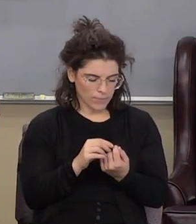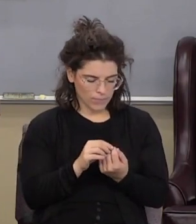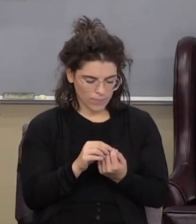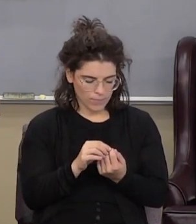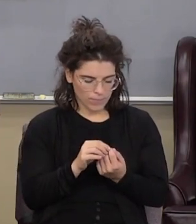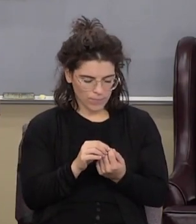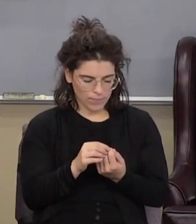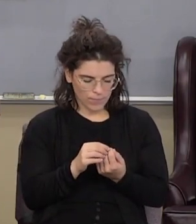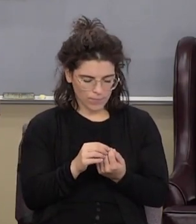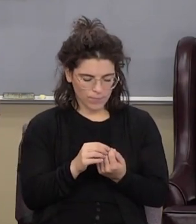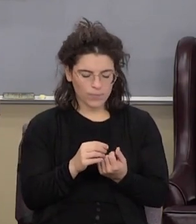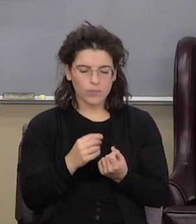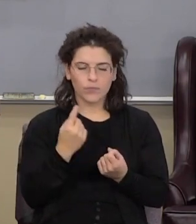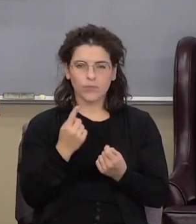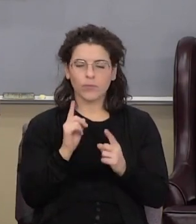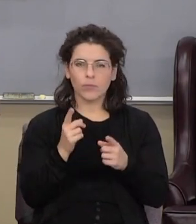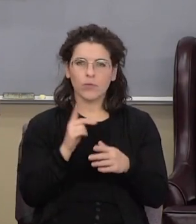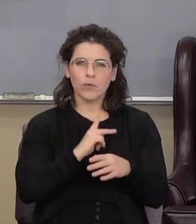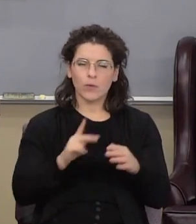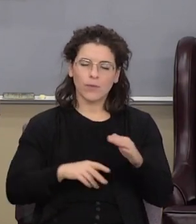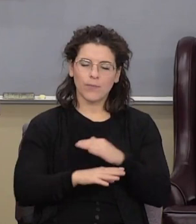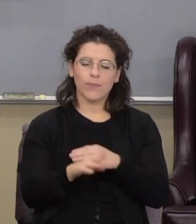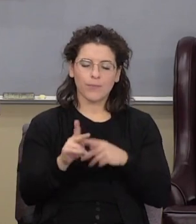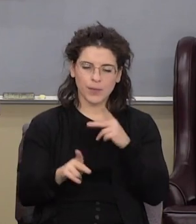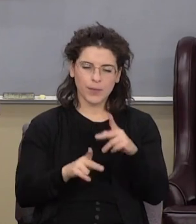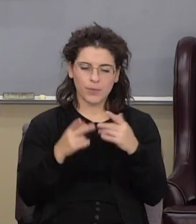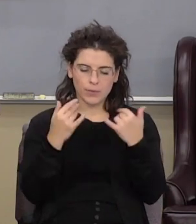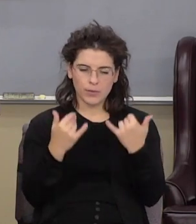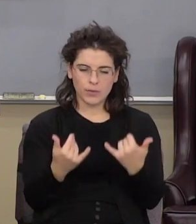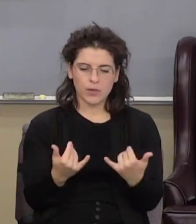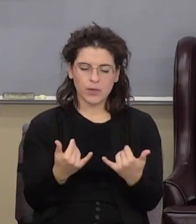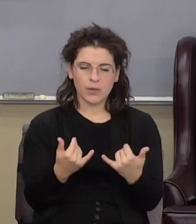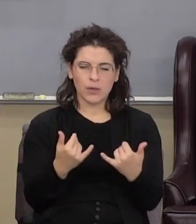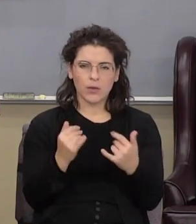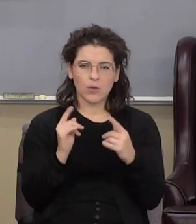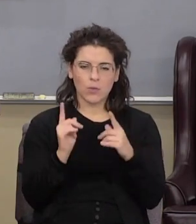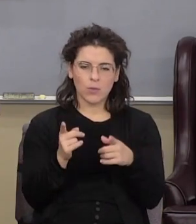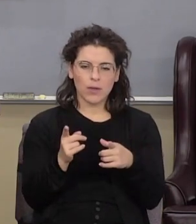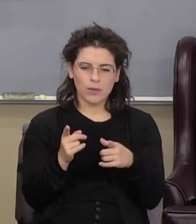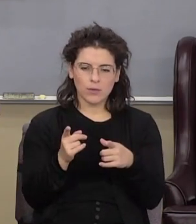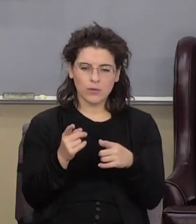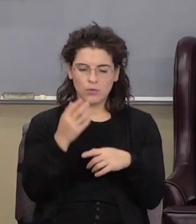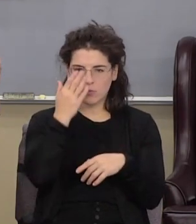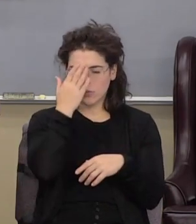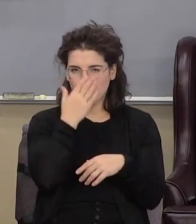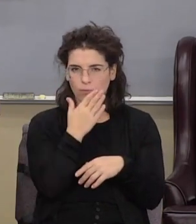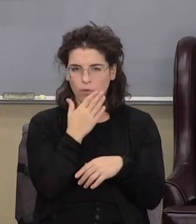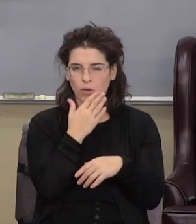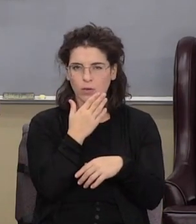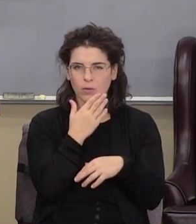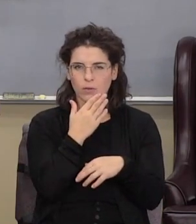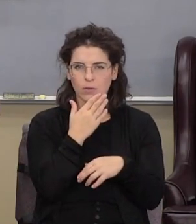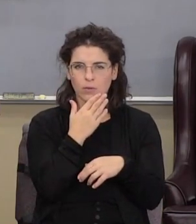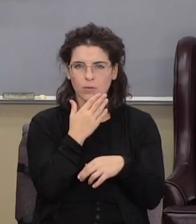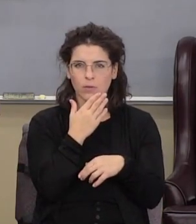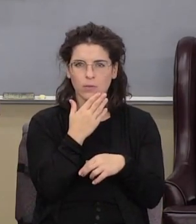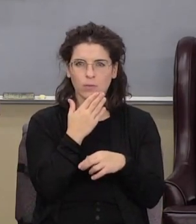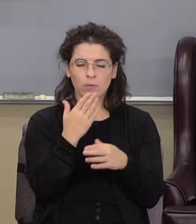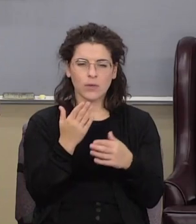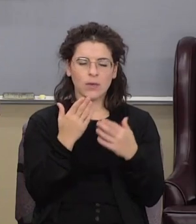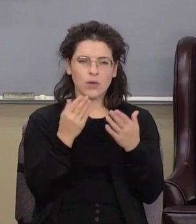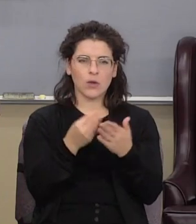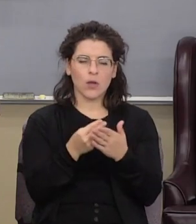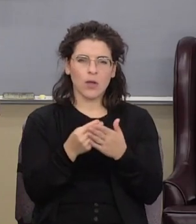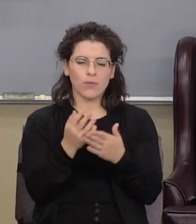the ongoing people today went down to the front we're going to take an offering